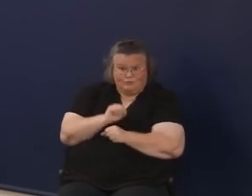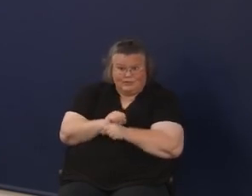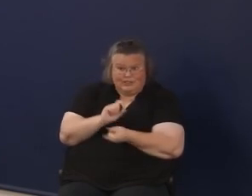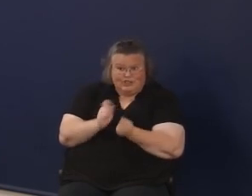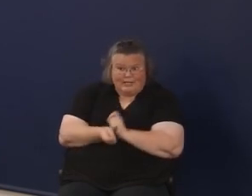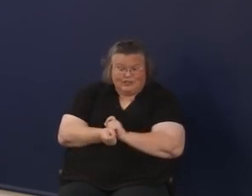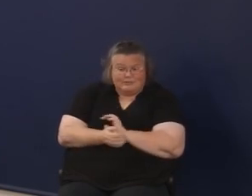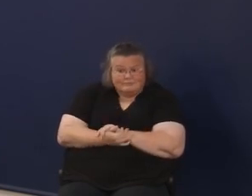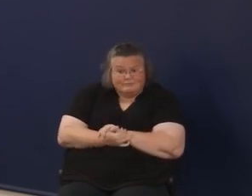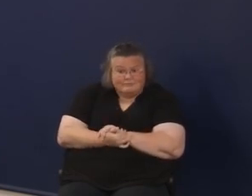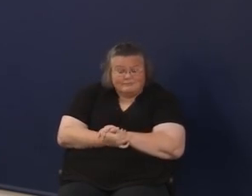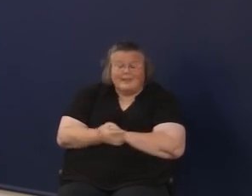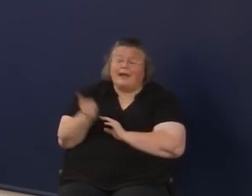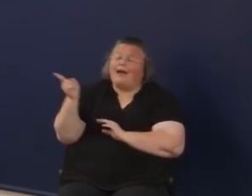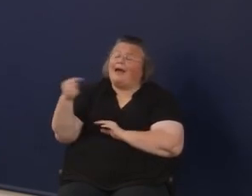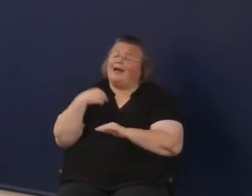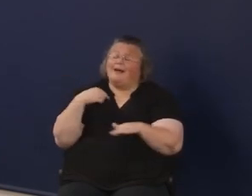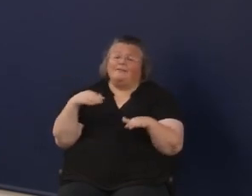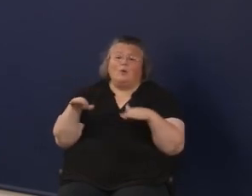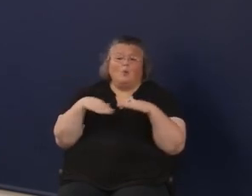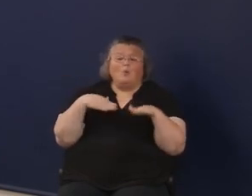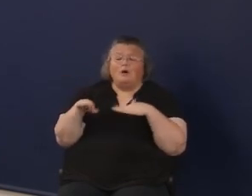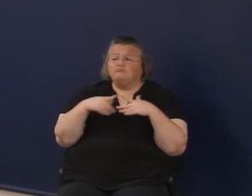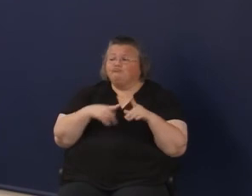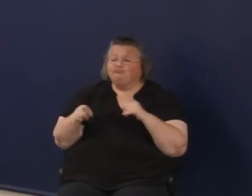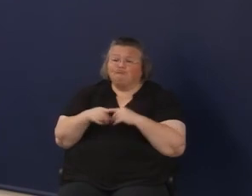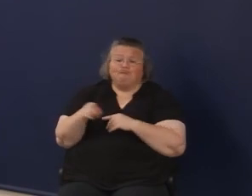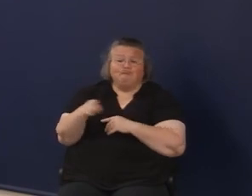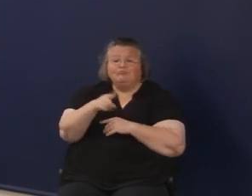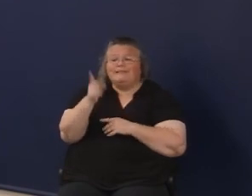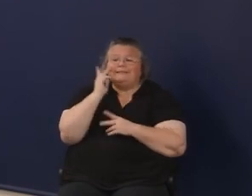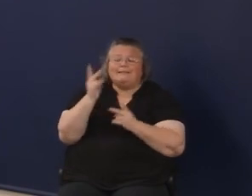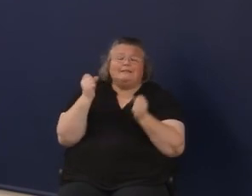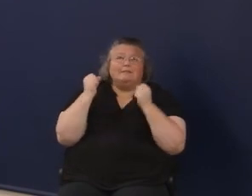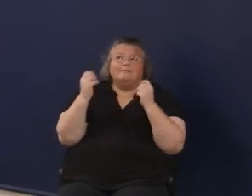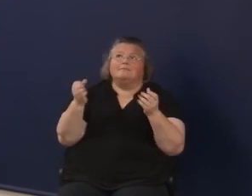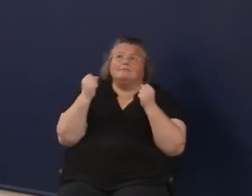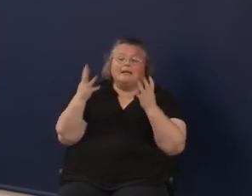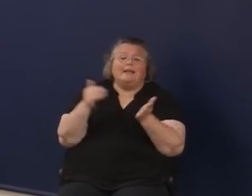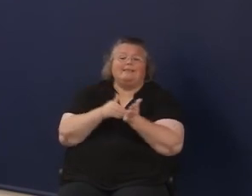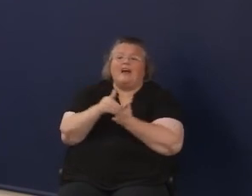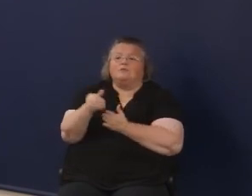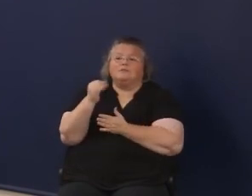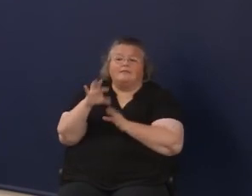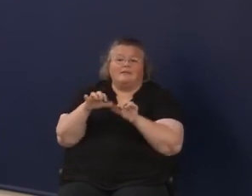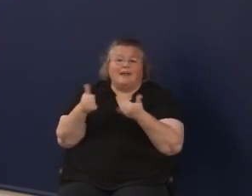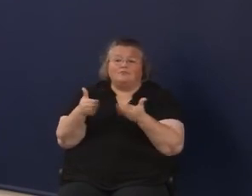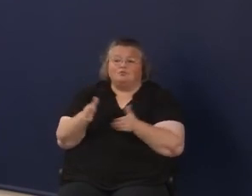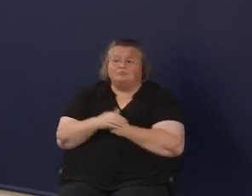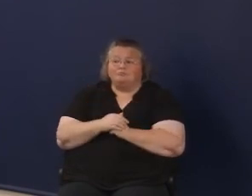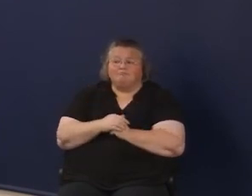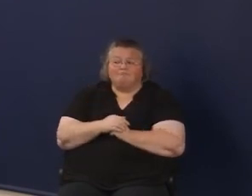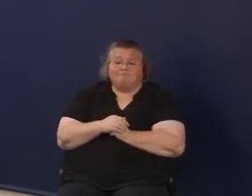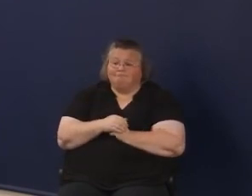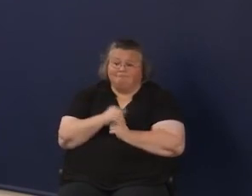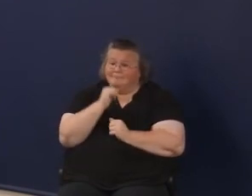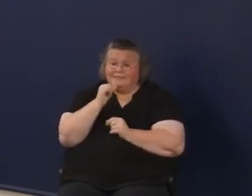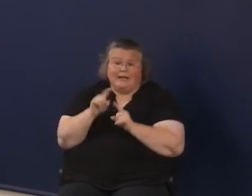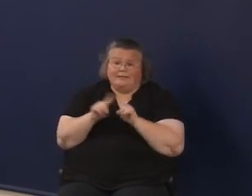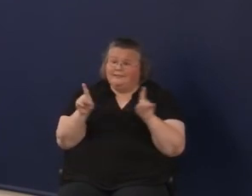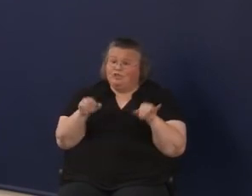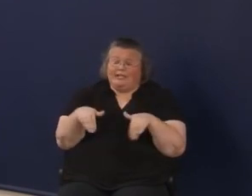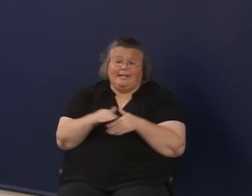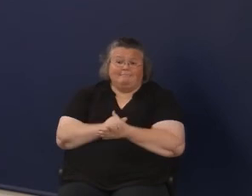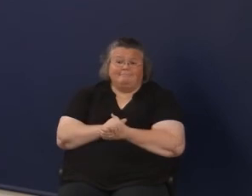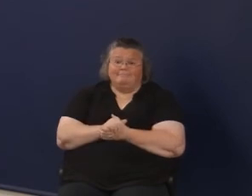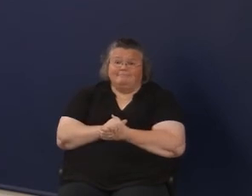I've walked through thousands of classrooms and I don't see a lot of it being different yet. So sometimes